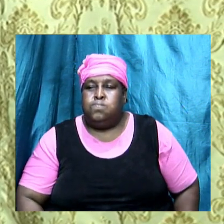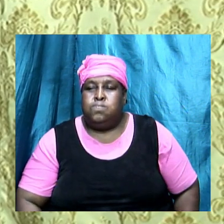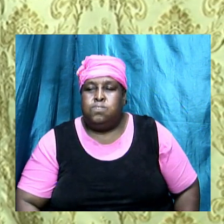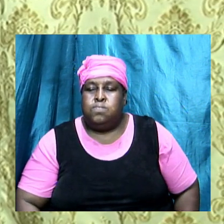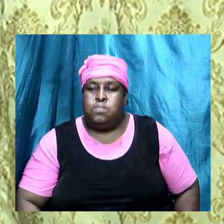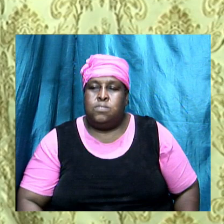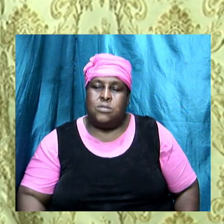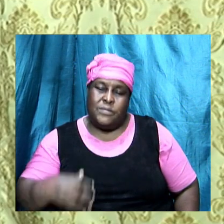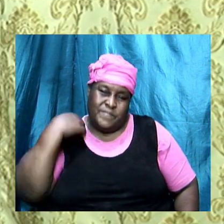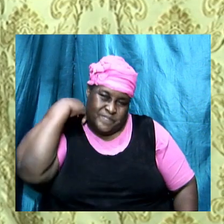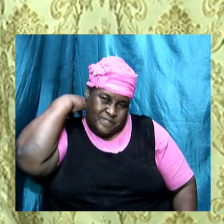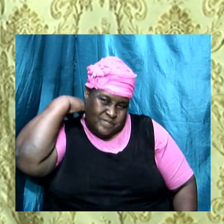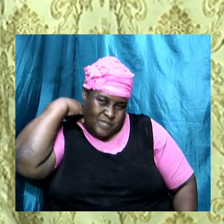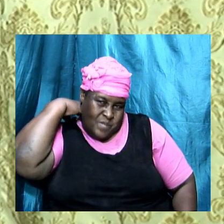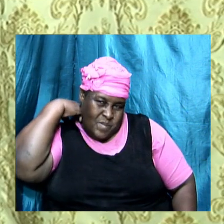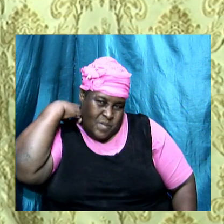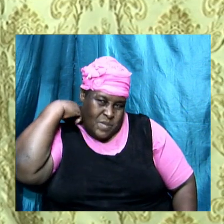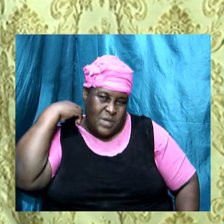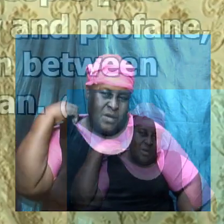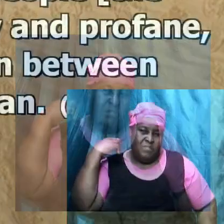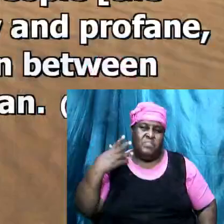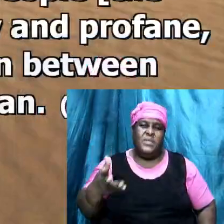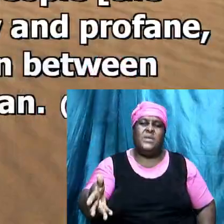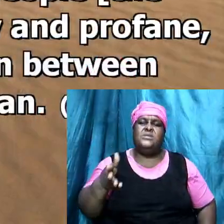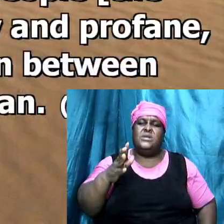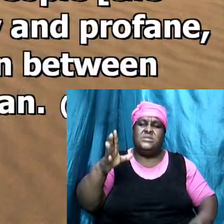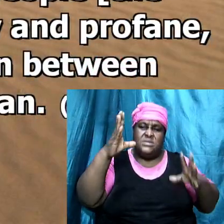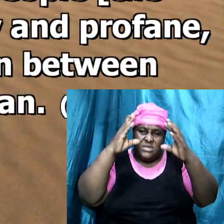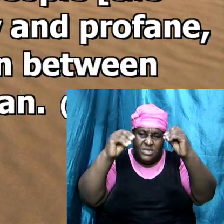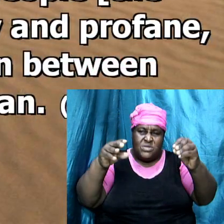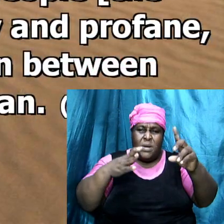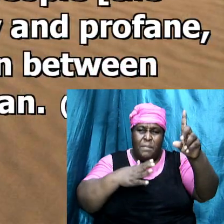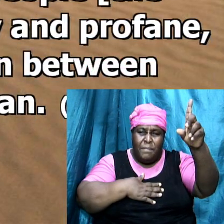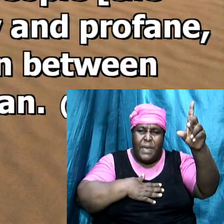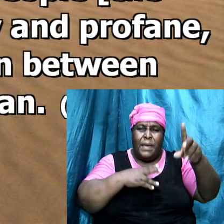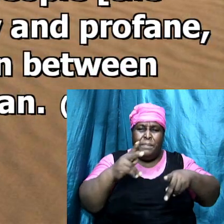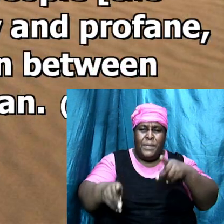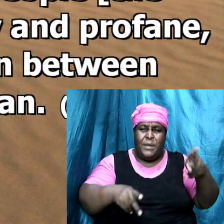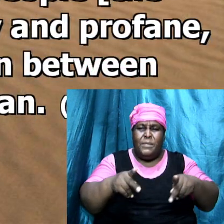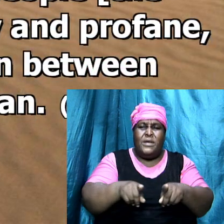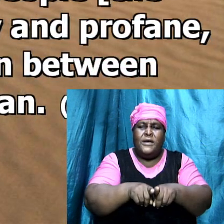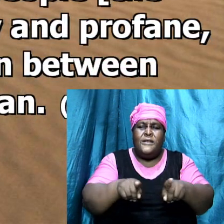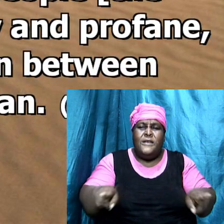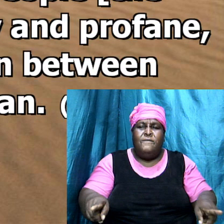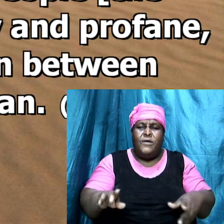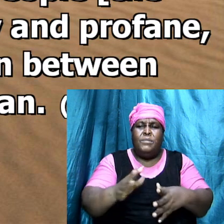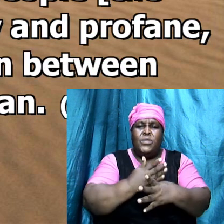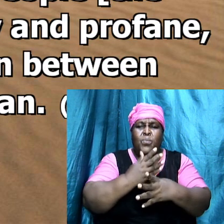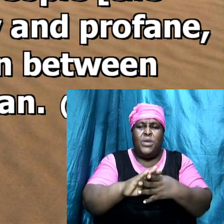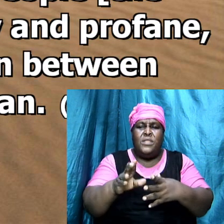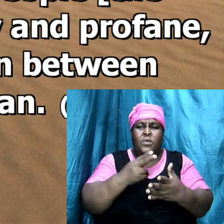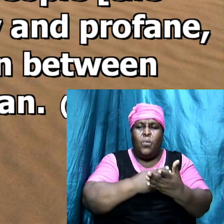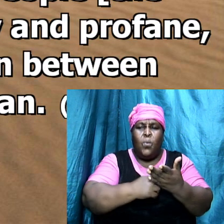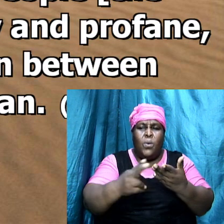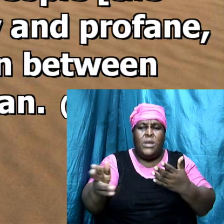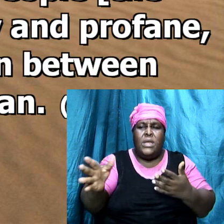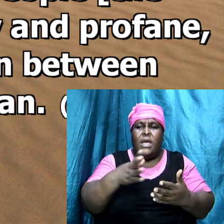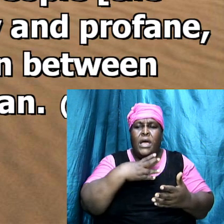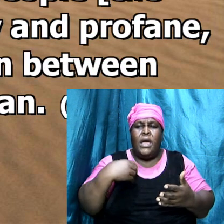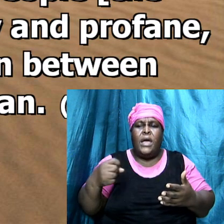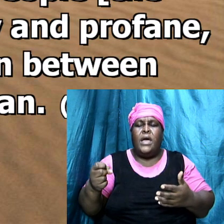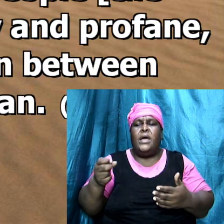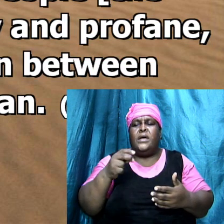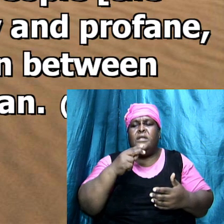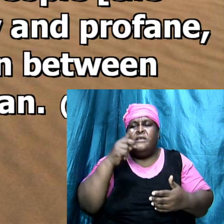listen what the Bible in Ezekiel said and they shall teach my people the difference between holy and